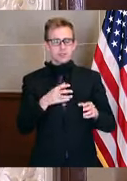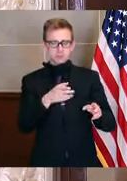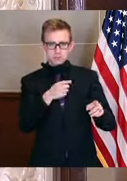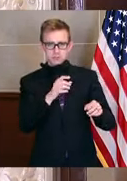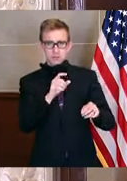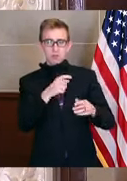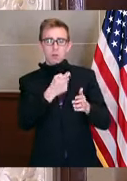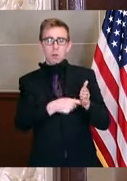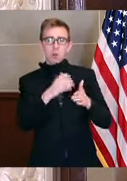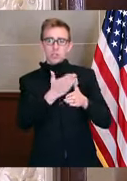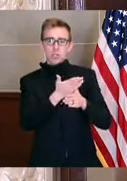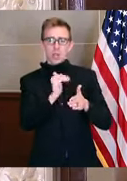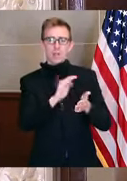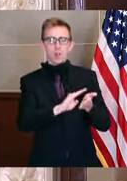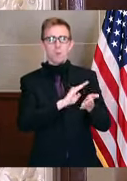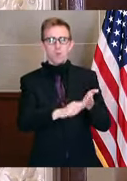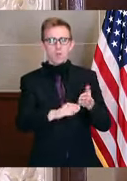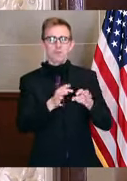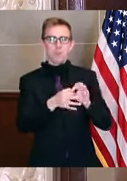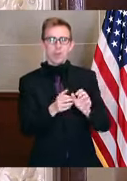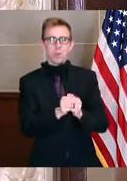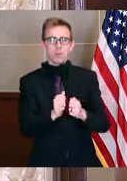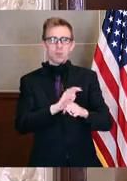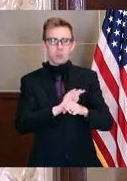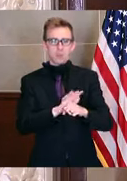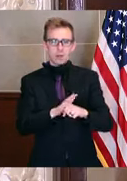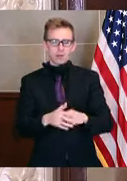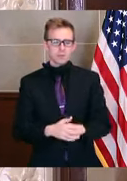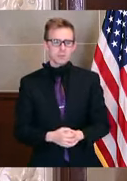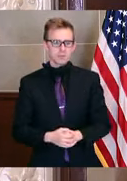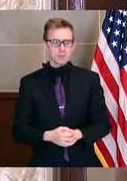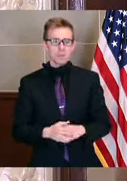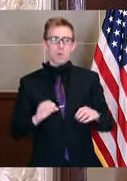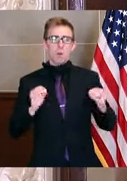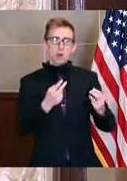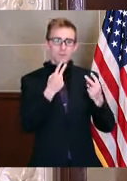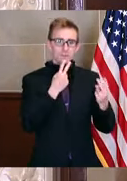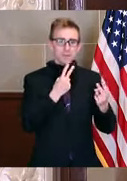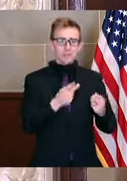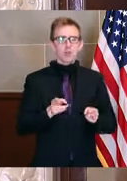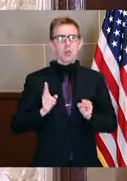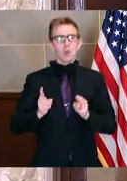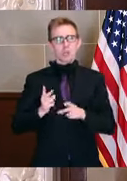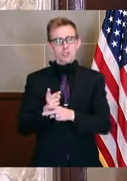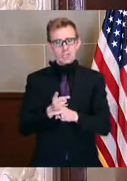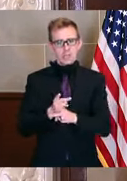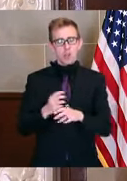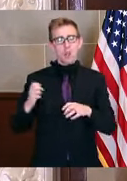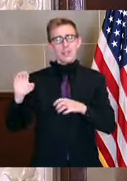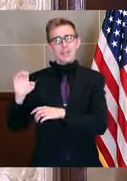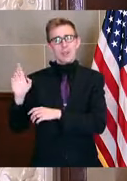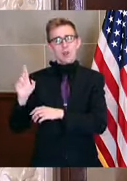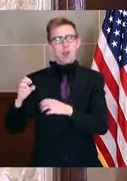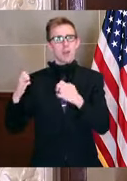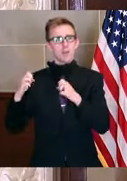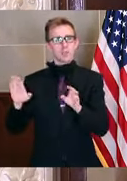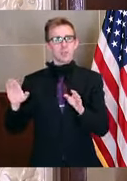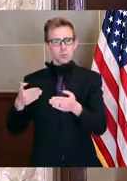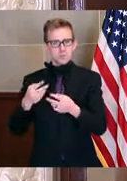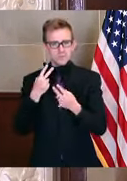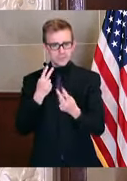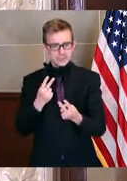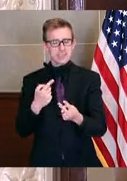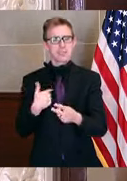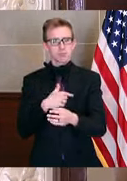for COVID-19 related testing, office visits, urgent care visits, and emergency room visits. We have